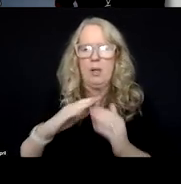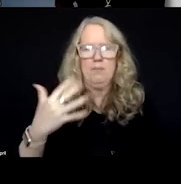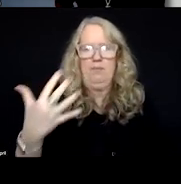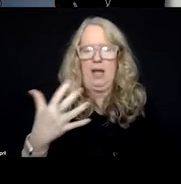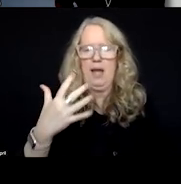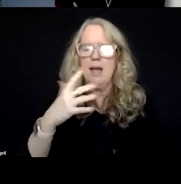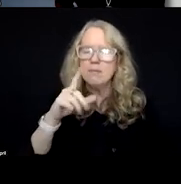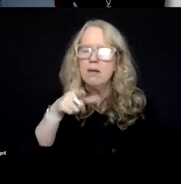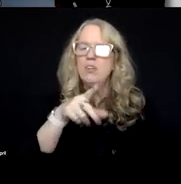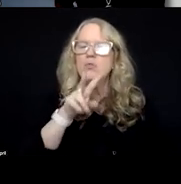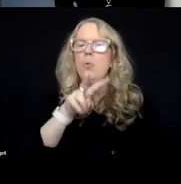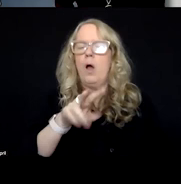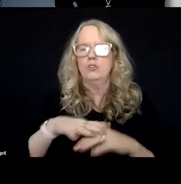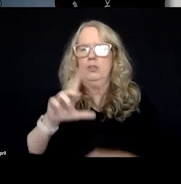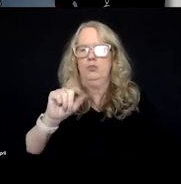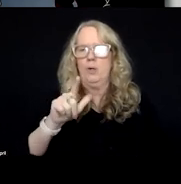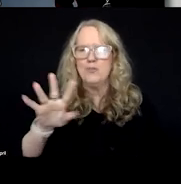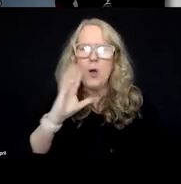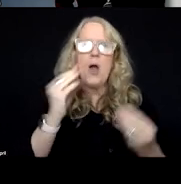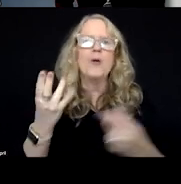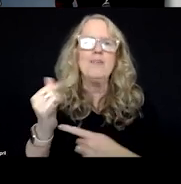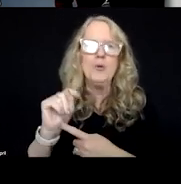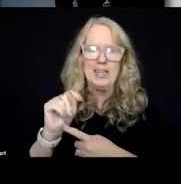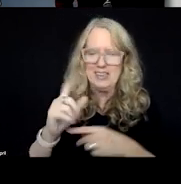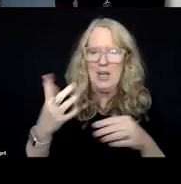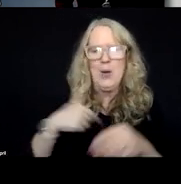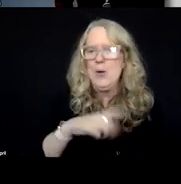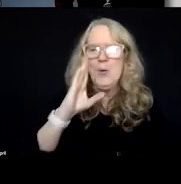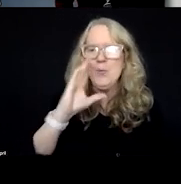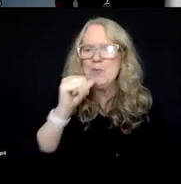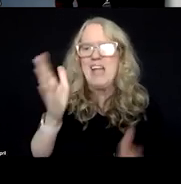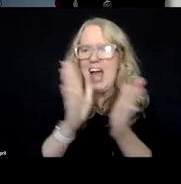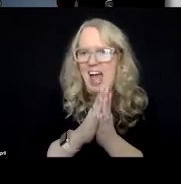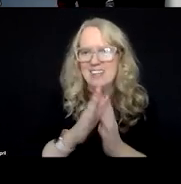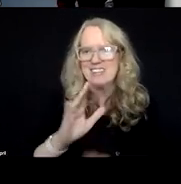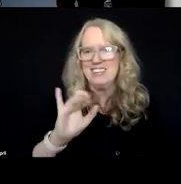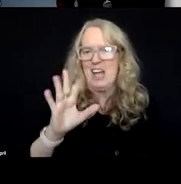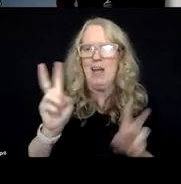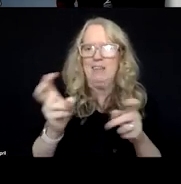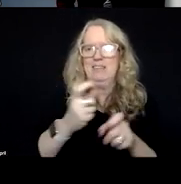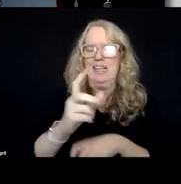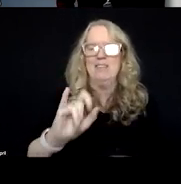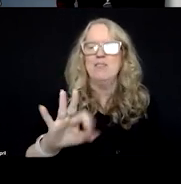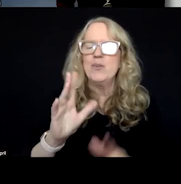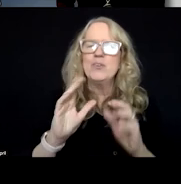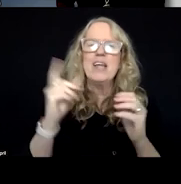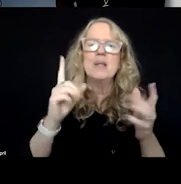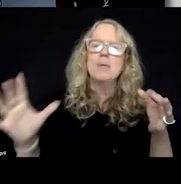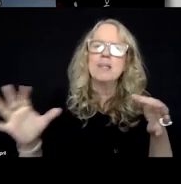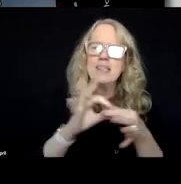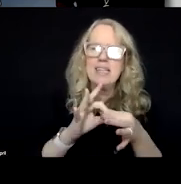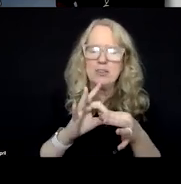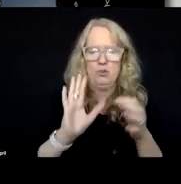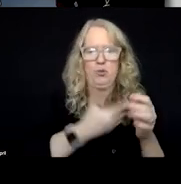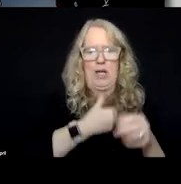to watch in 2024. I'll give you a hint that we wouldn't be asking this as a teaser if there wasn't some connection to the work